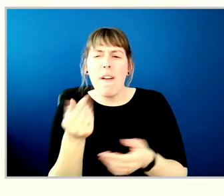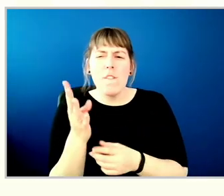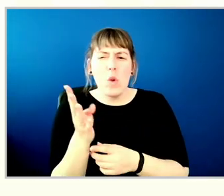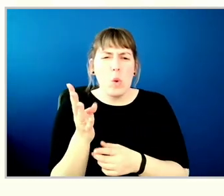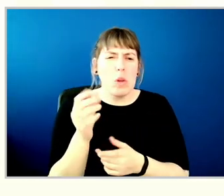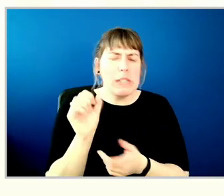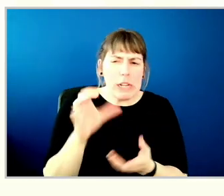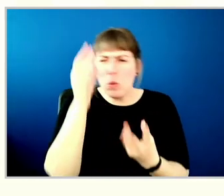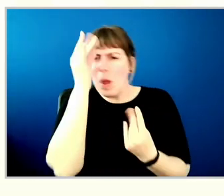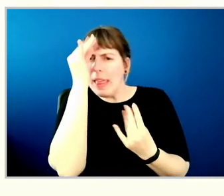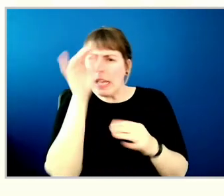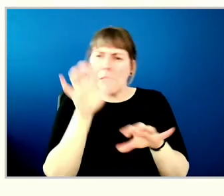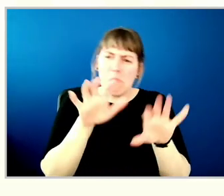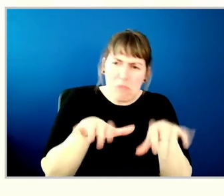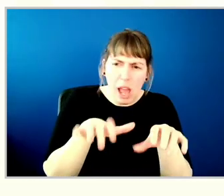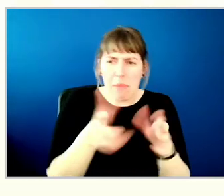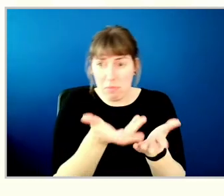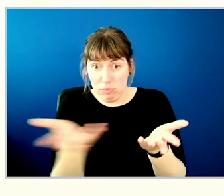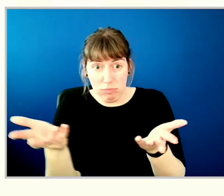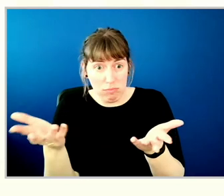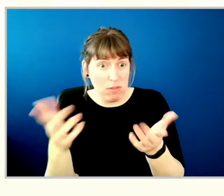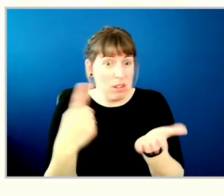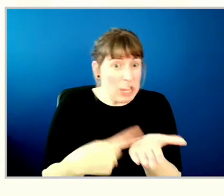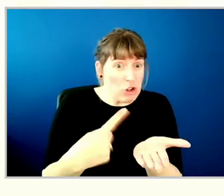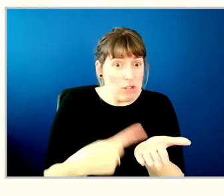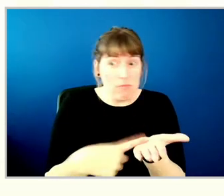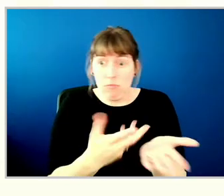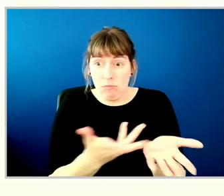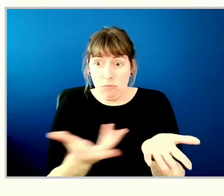here to type in whether there's any discussion.